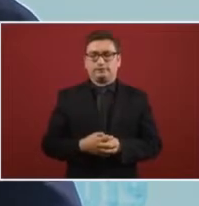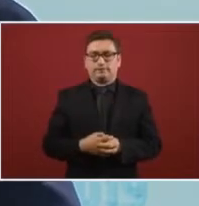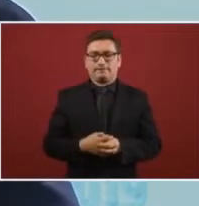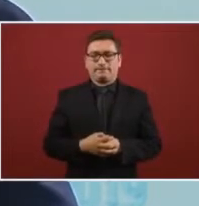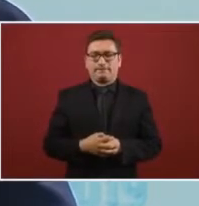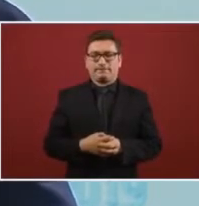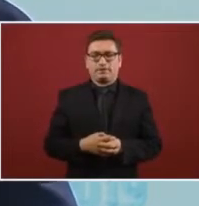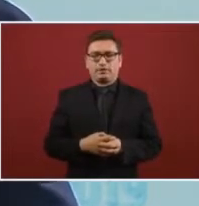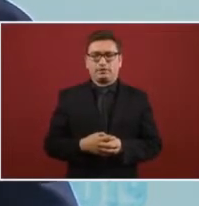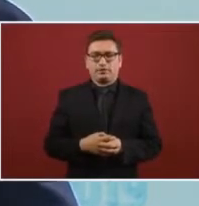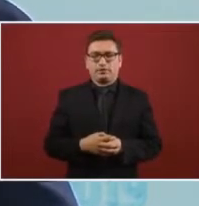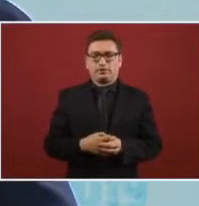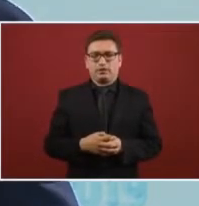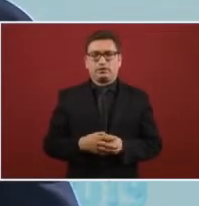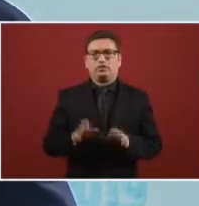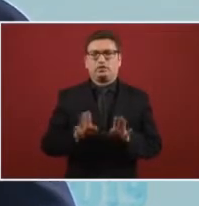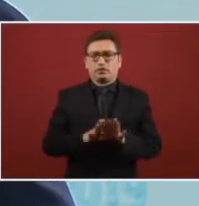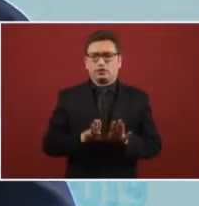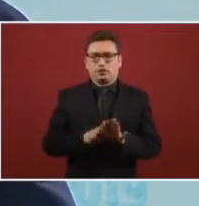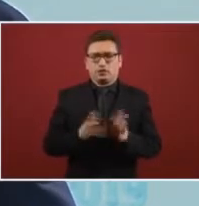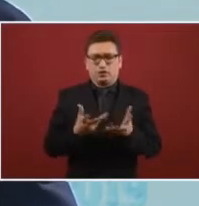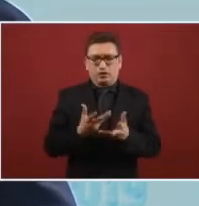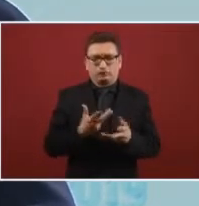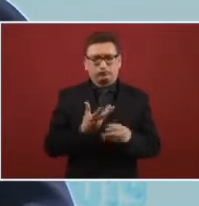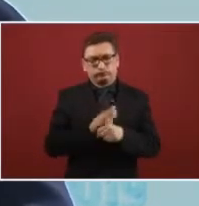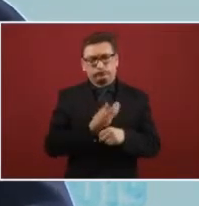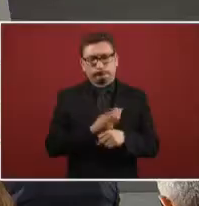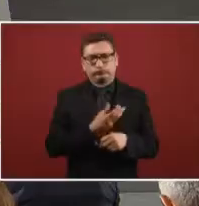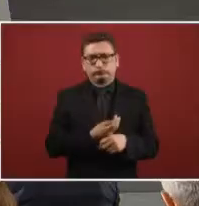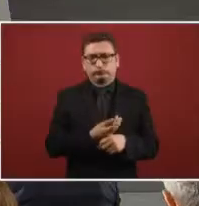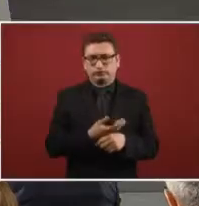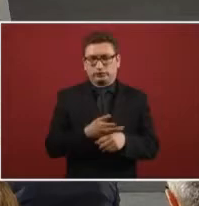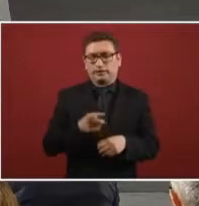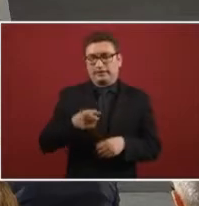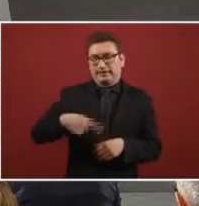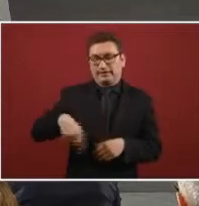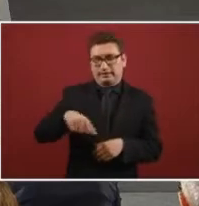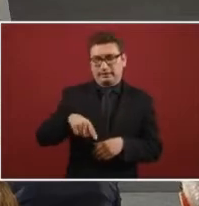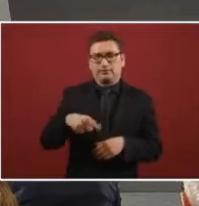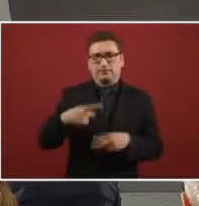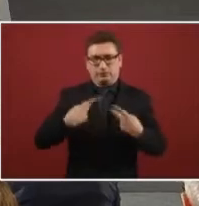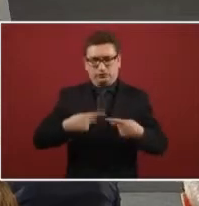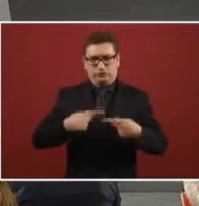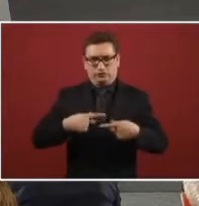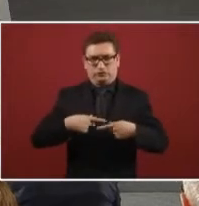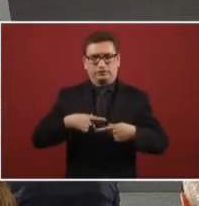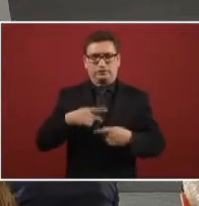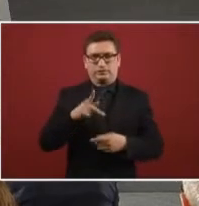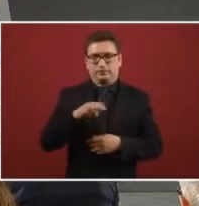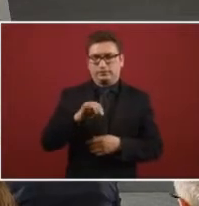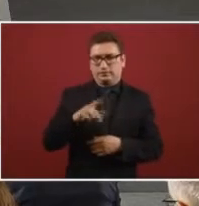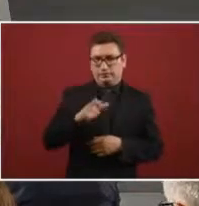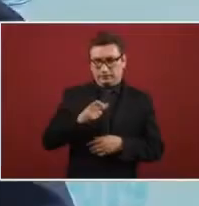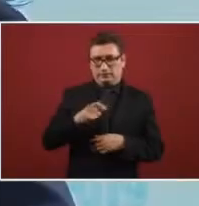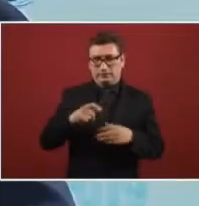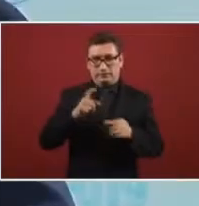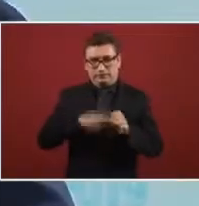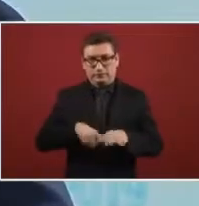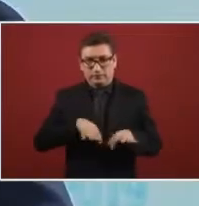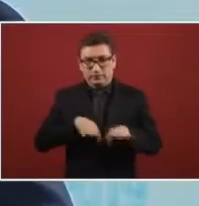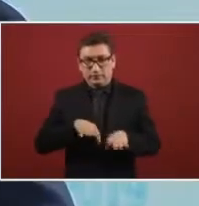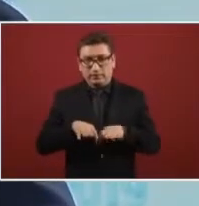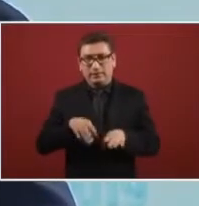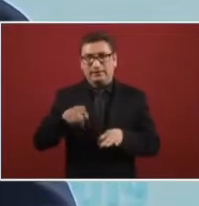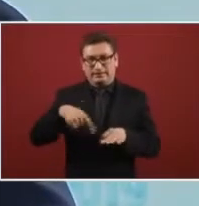that it's being done by direct administration so that is to say that workers of